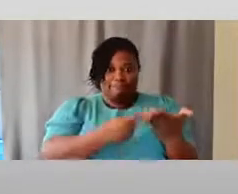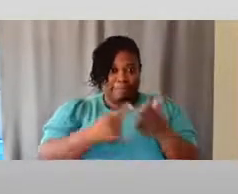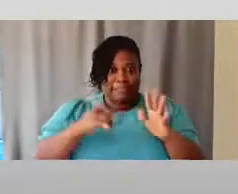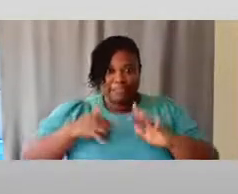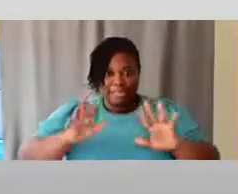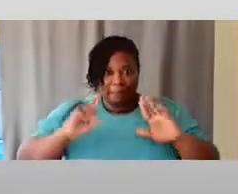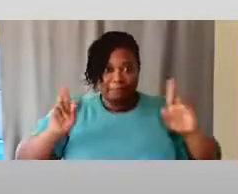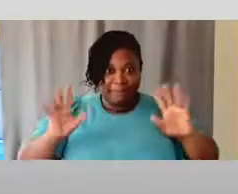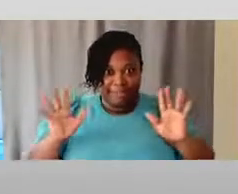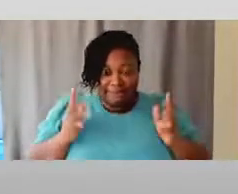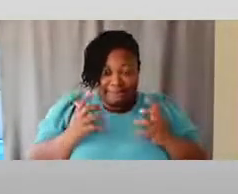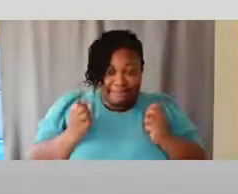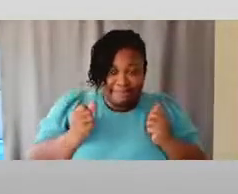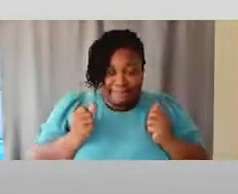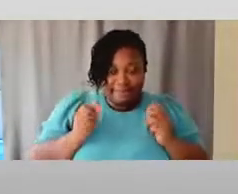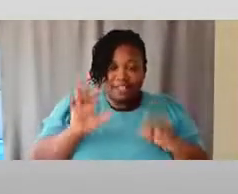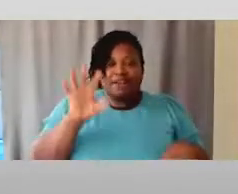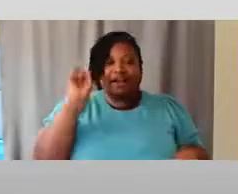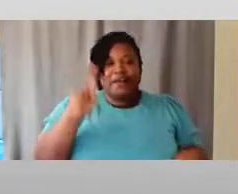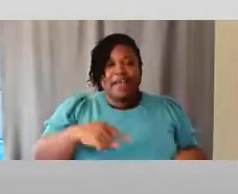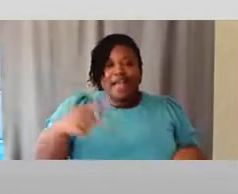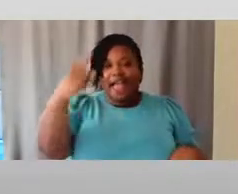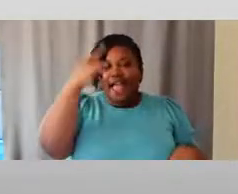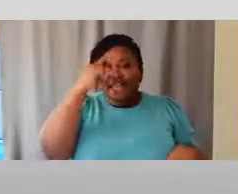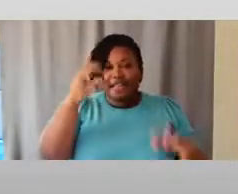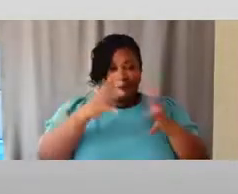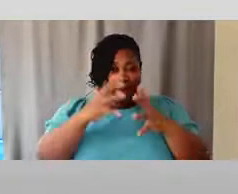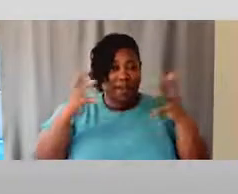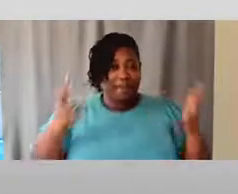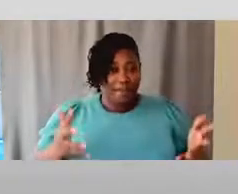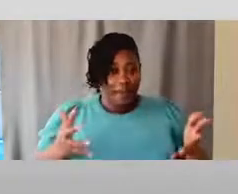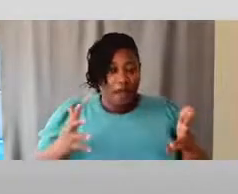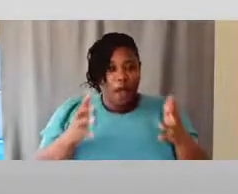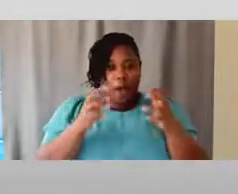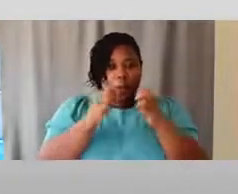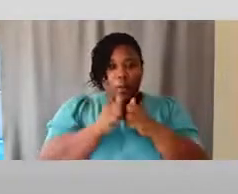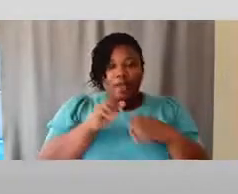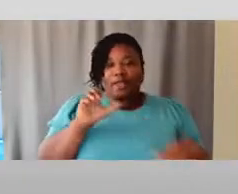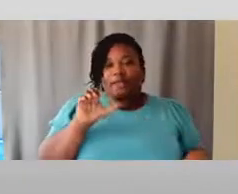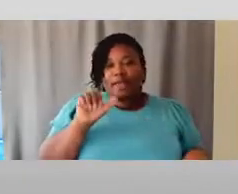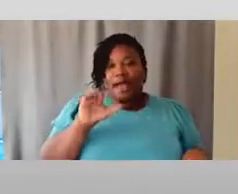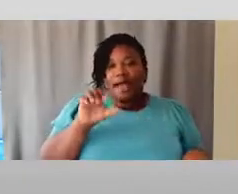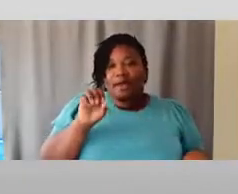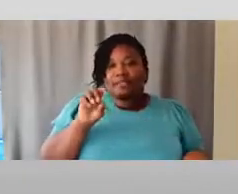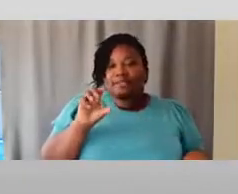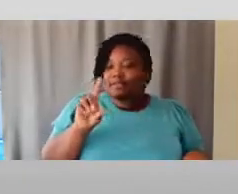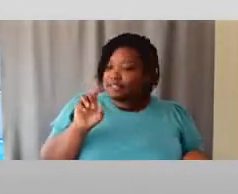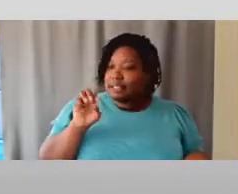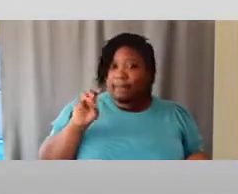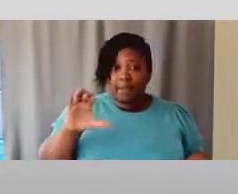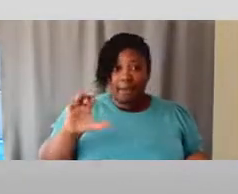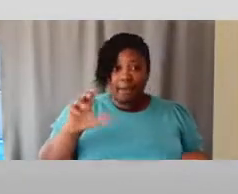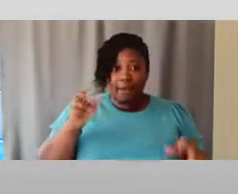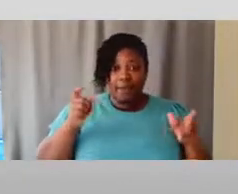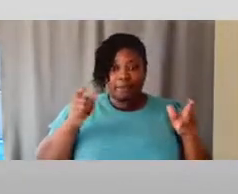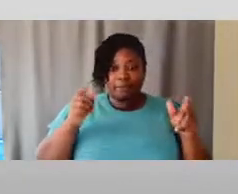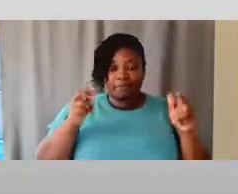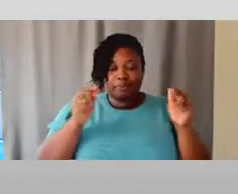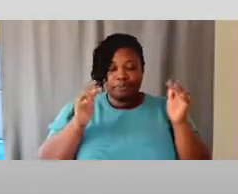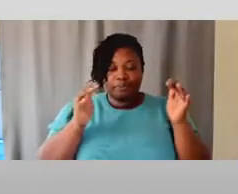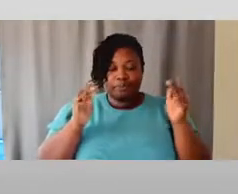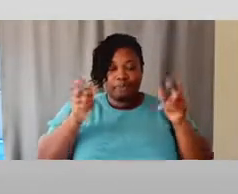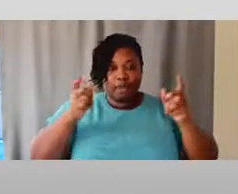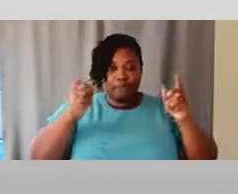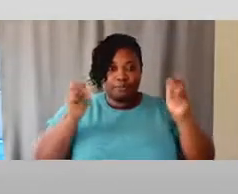I think about this a lot in terms of academic hierarchy and STEM hierarchy, because I think